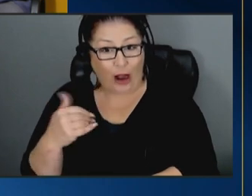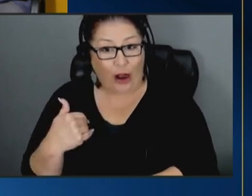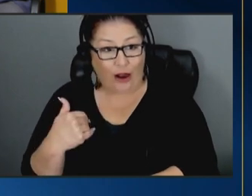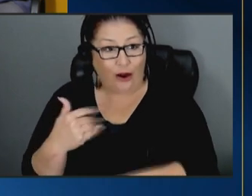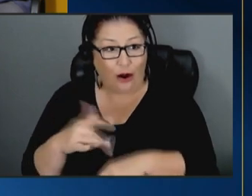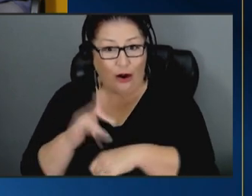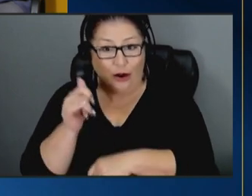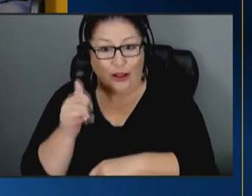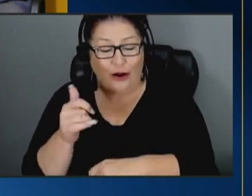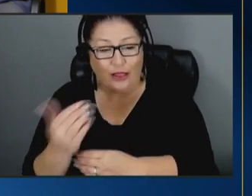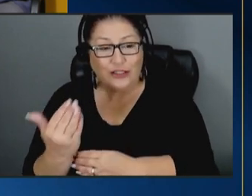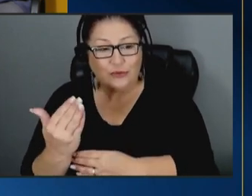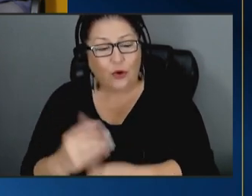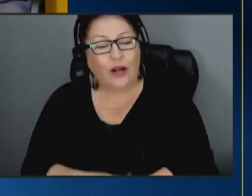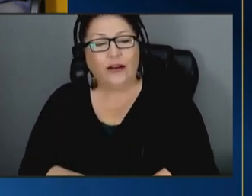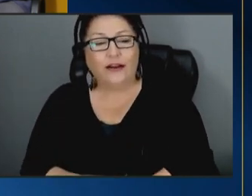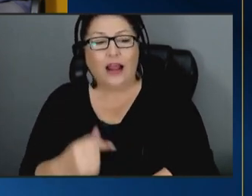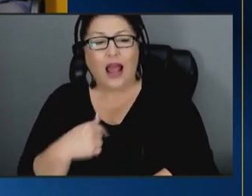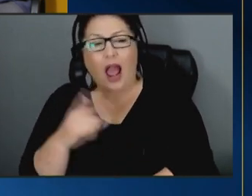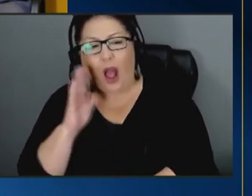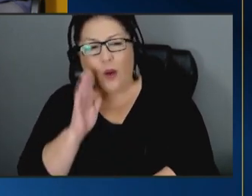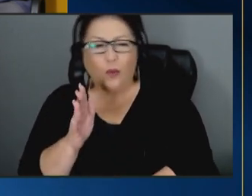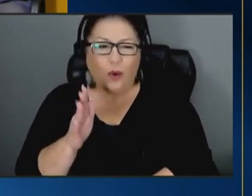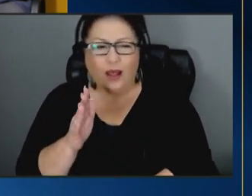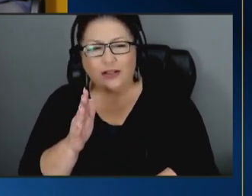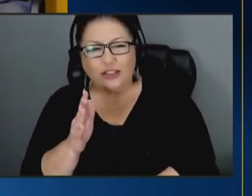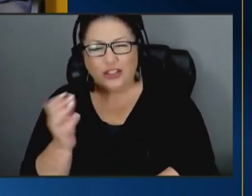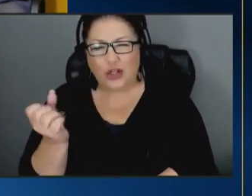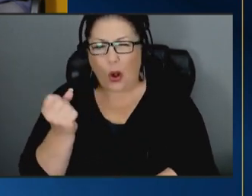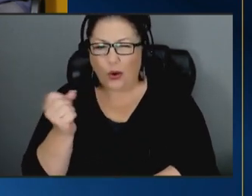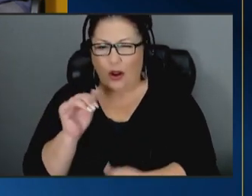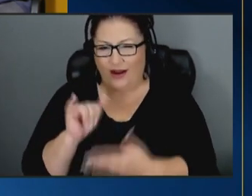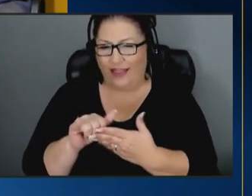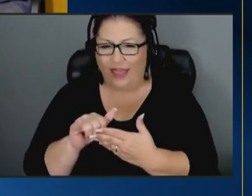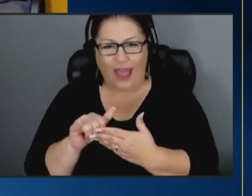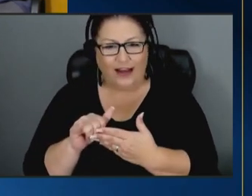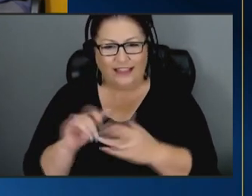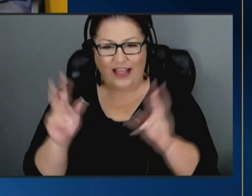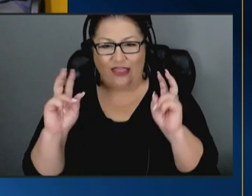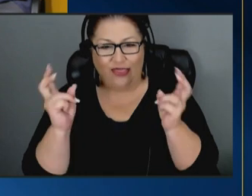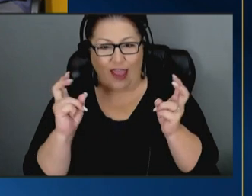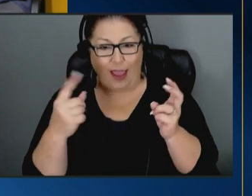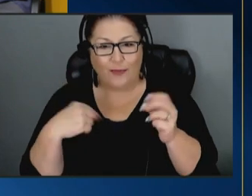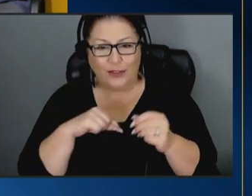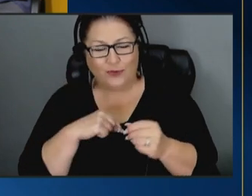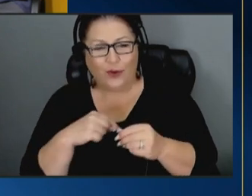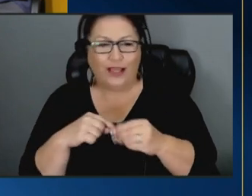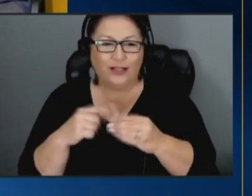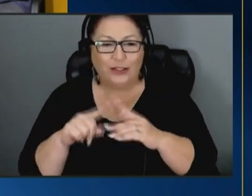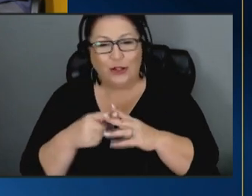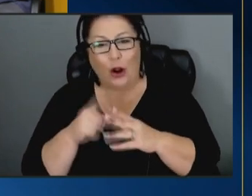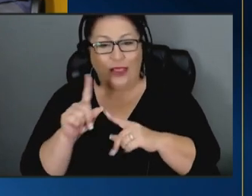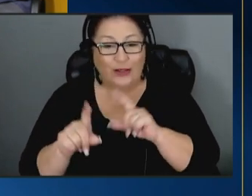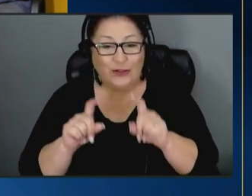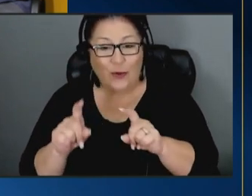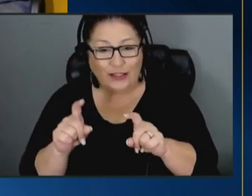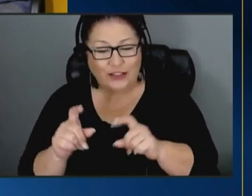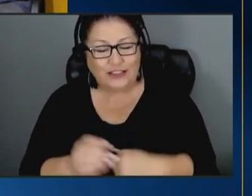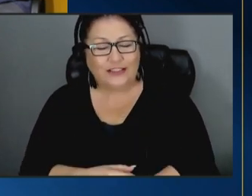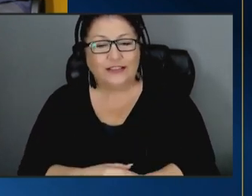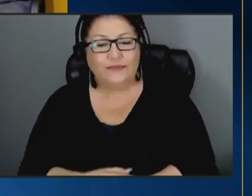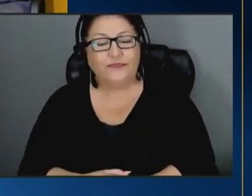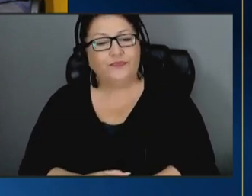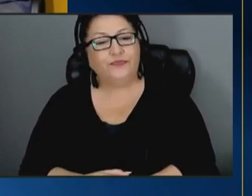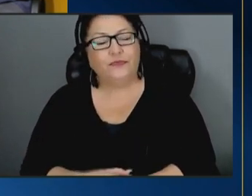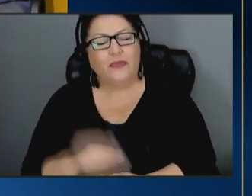morning and so i'm gonna kind of hold on to that as a as a theme as we go into these questions um and and